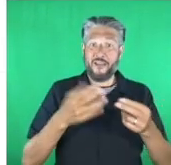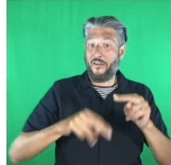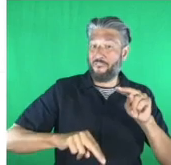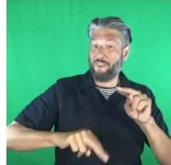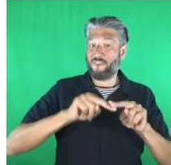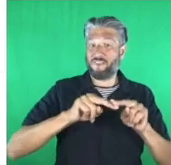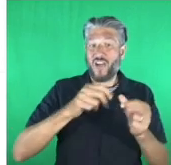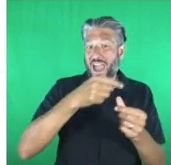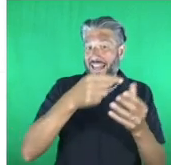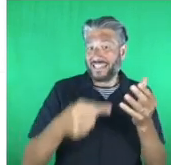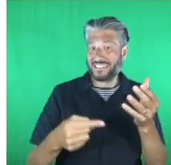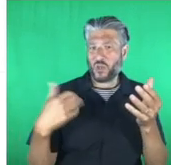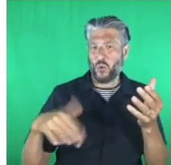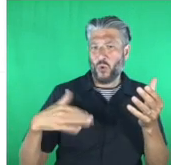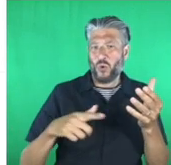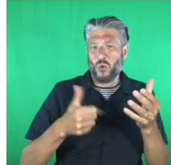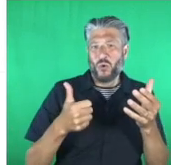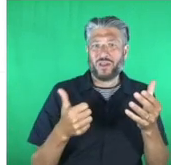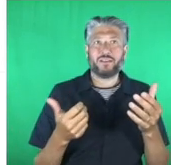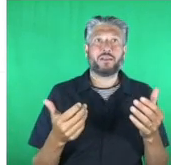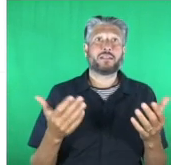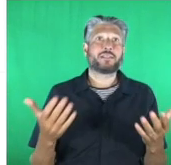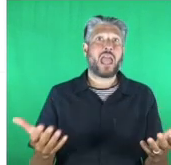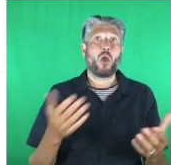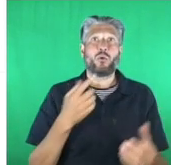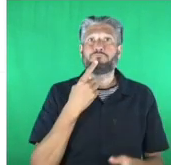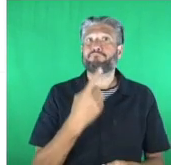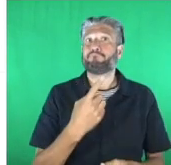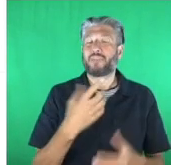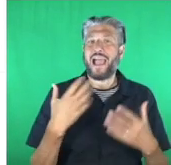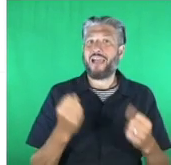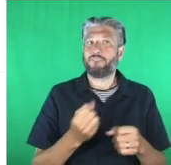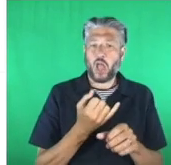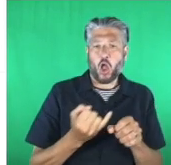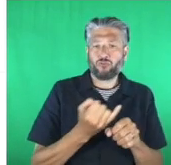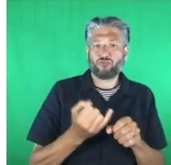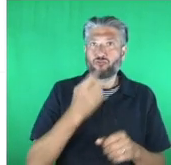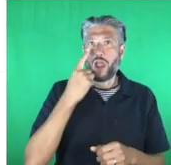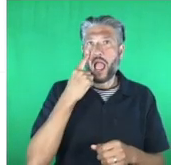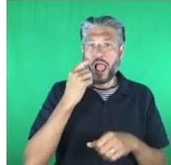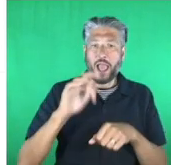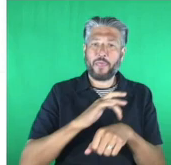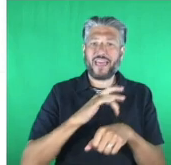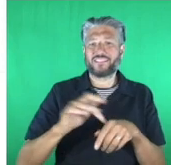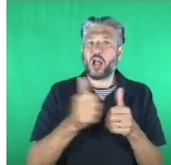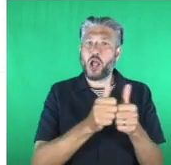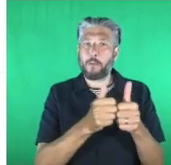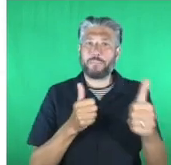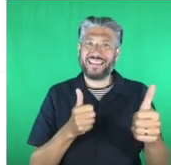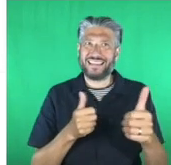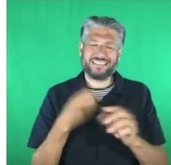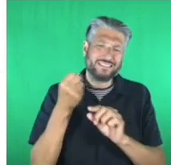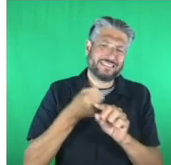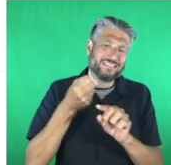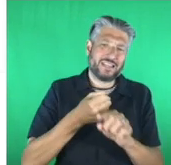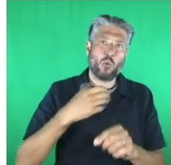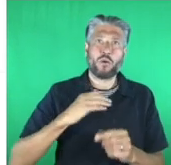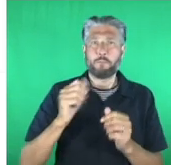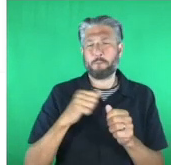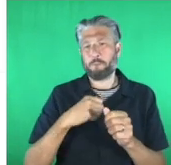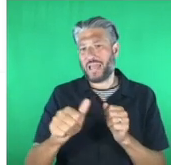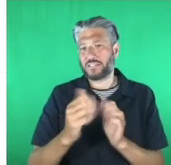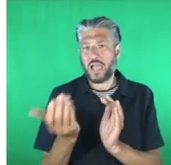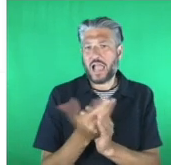and the finalists are the green theatre company is fighting for greater inclusion of deaf and disabled people in the arts